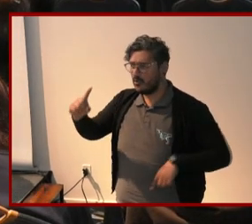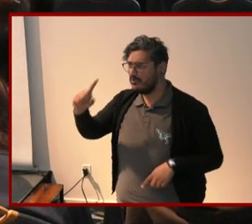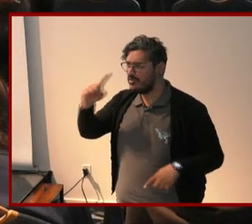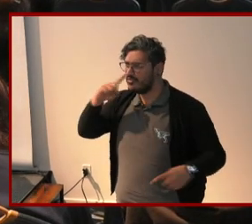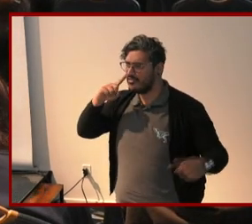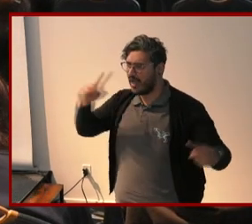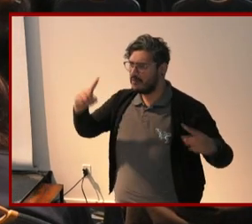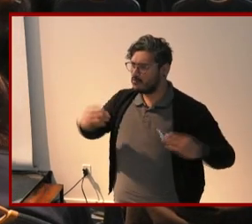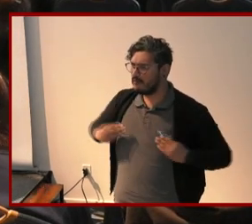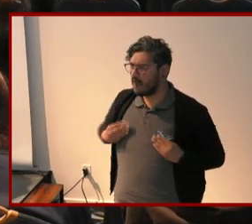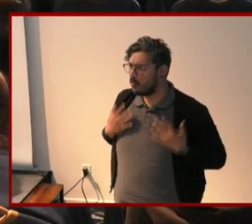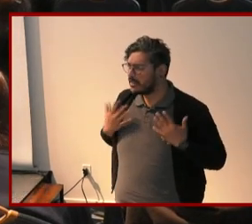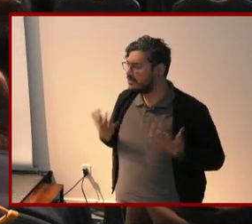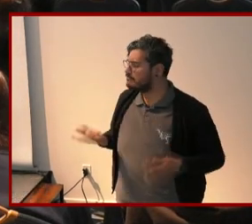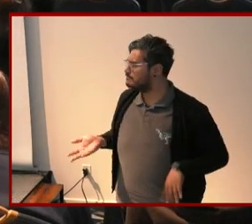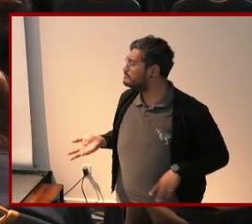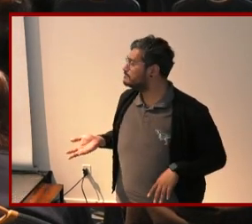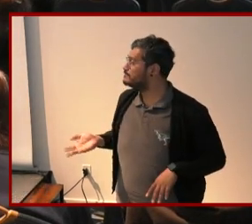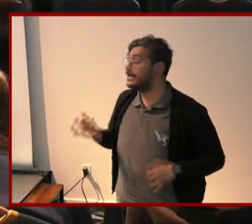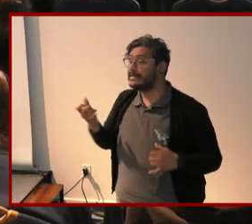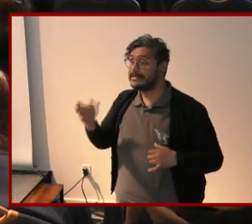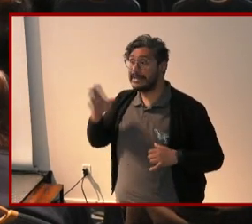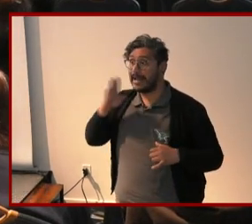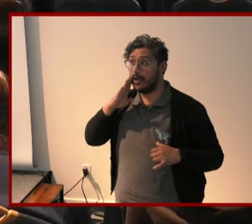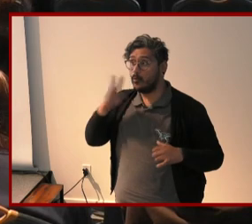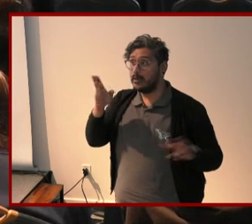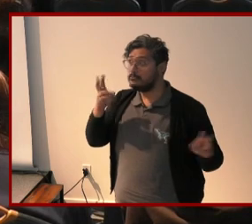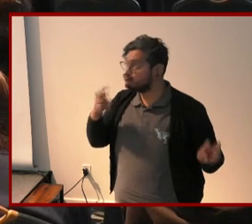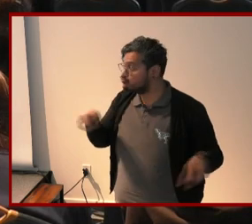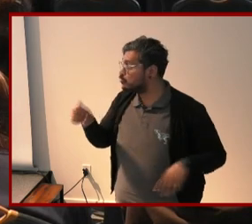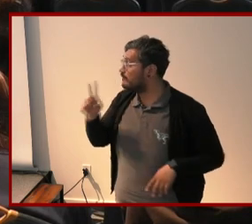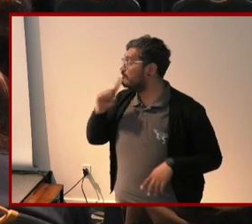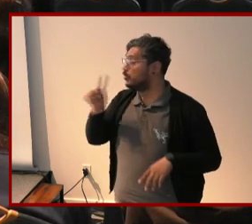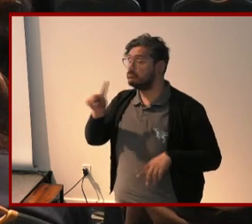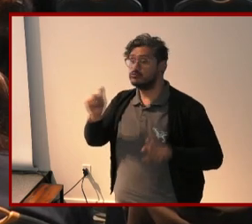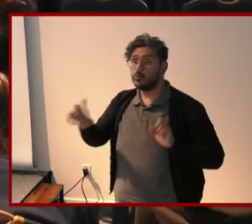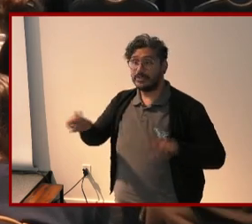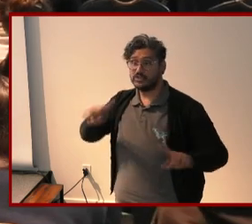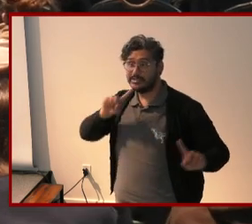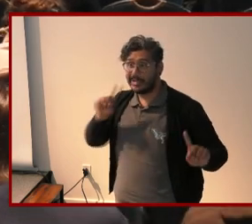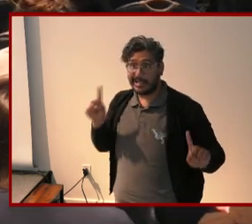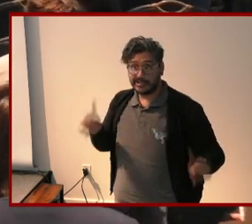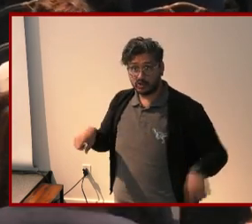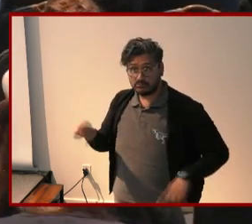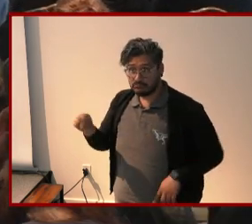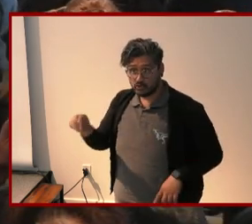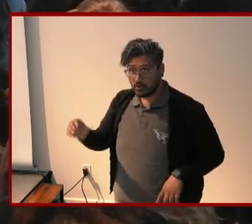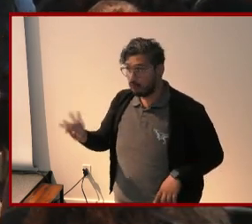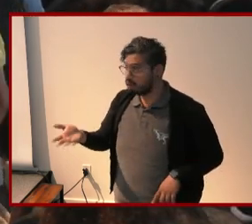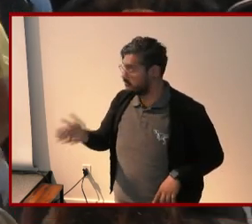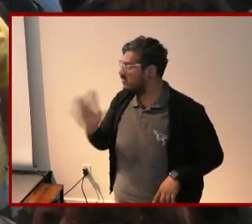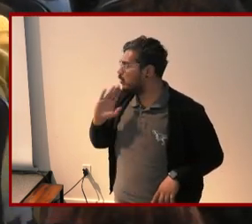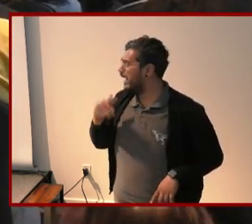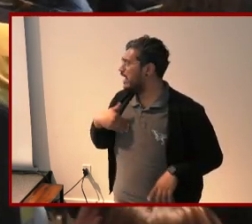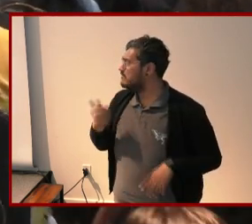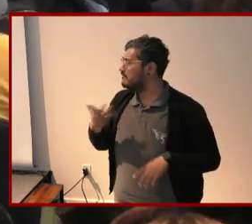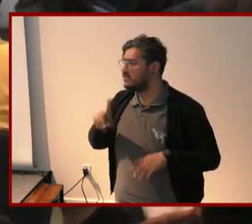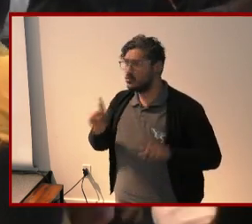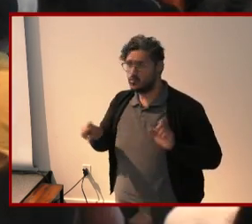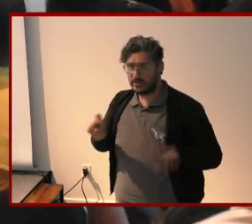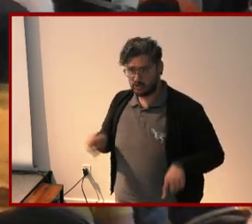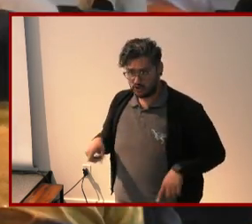talk we're going to now move into a time of questions and answers so we are going to have a couple questions